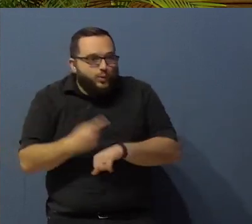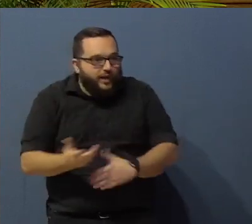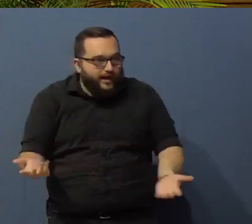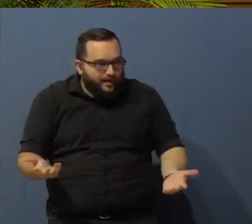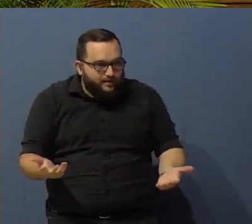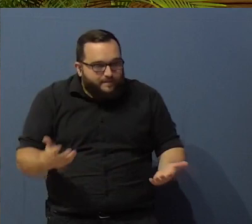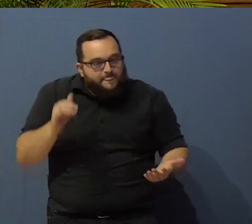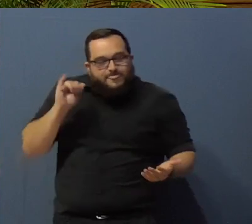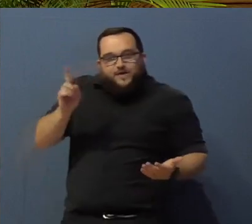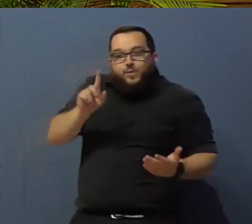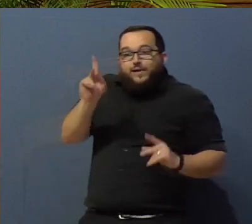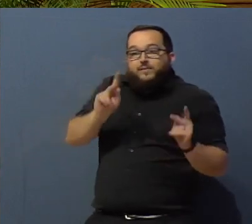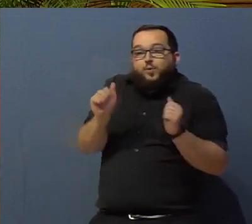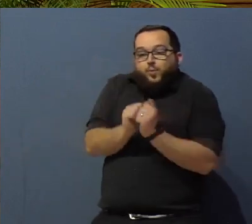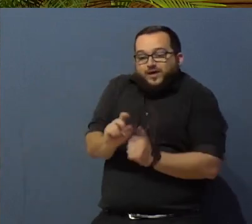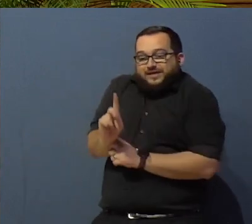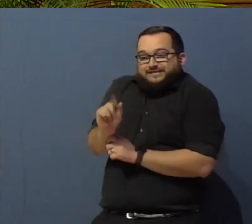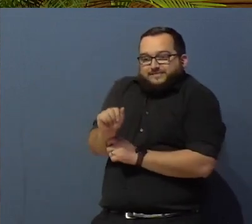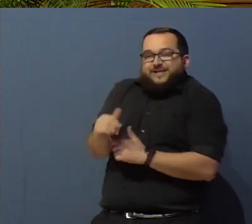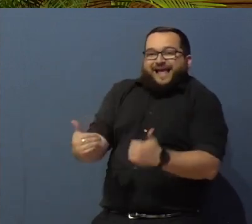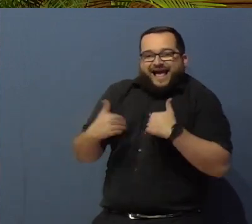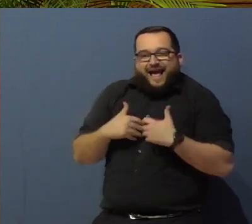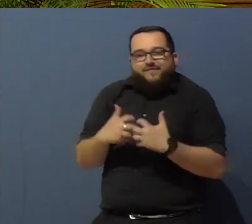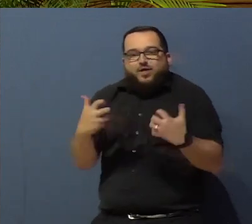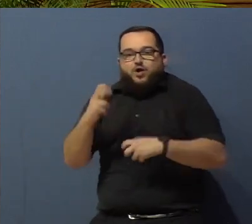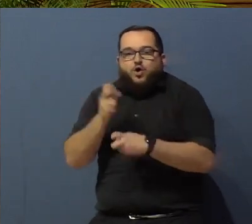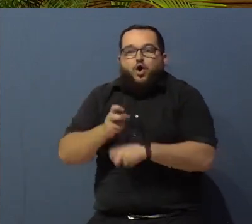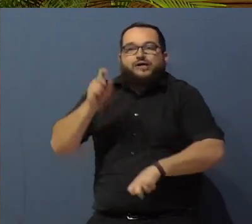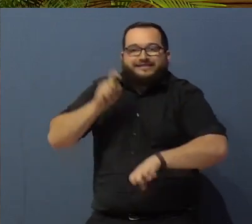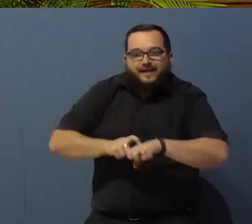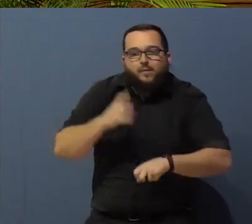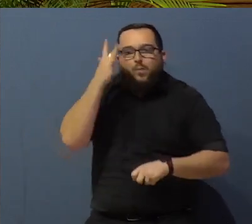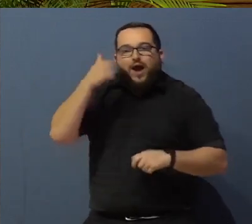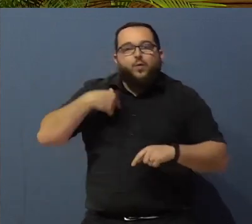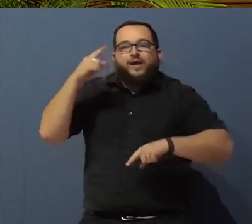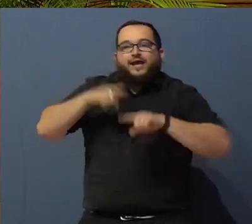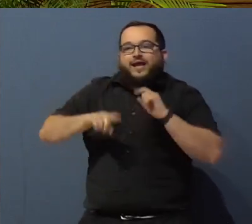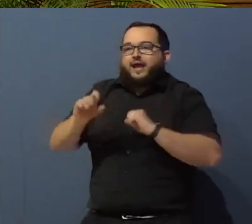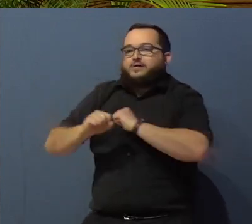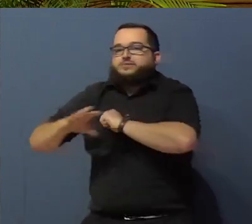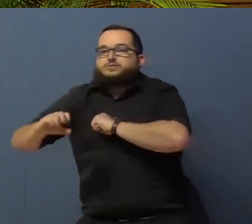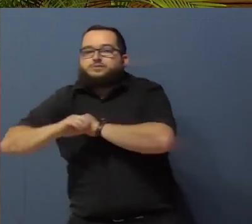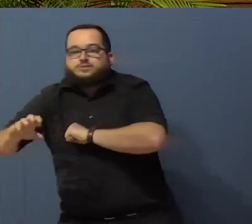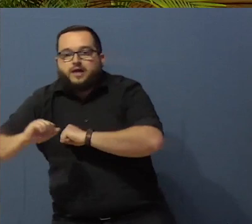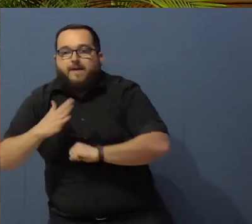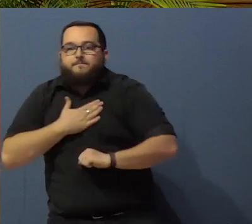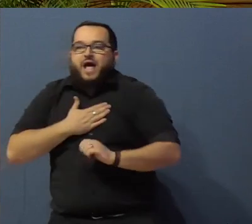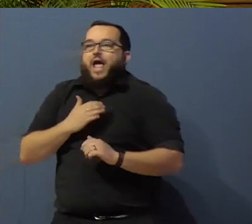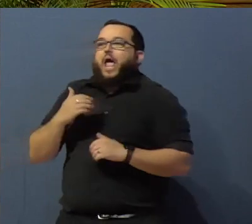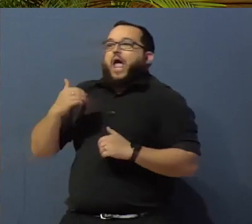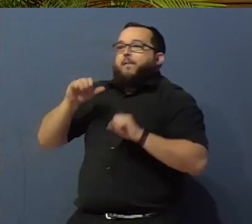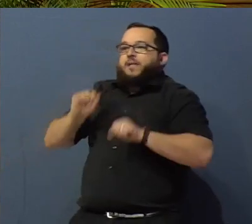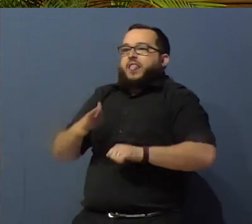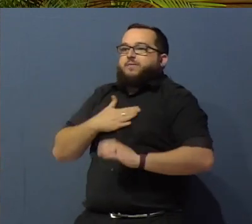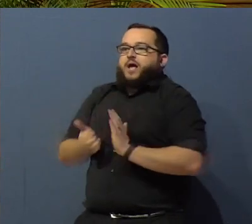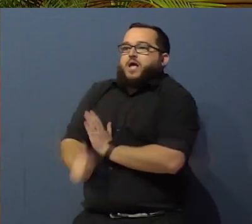people with disabilities have a lot of difficulty, is we don't know how to market our gifts and our talents.